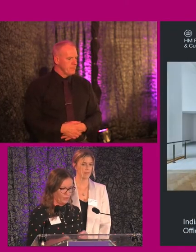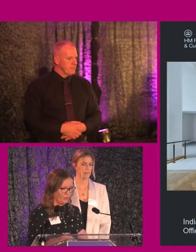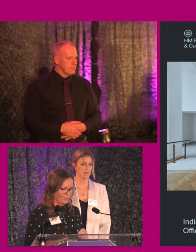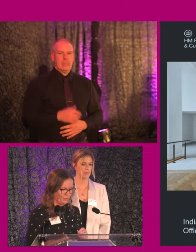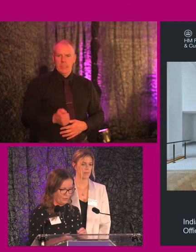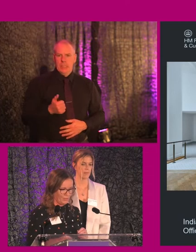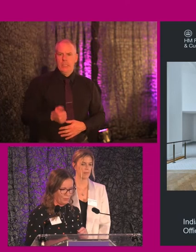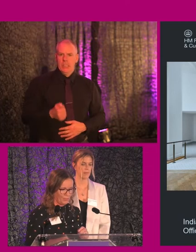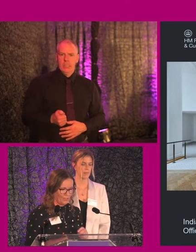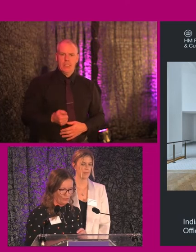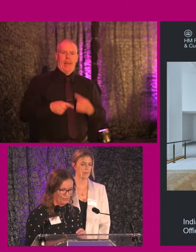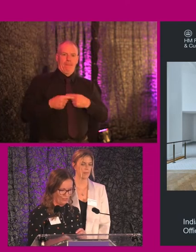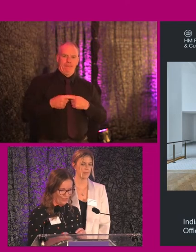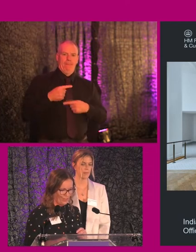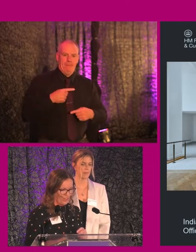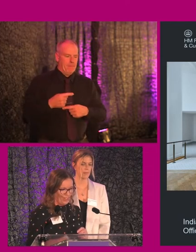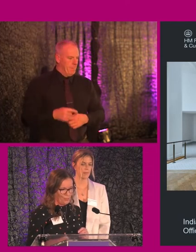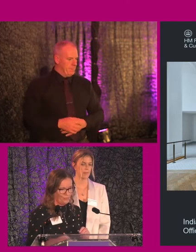Sorry, I've skipped my page.